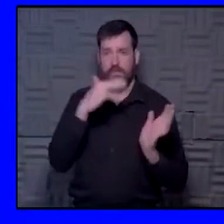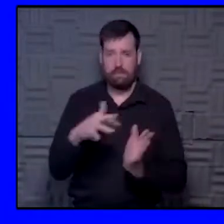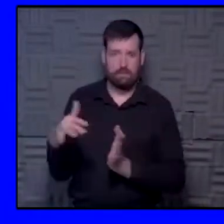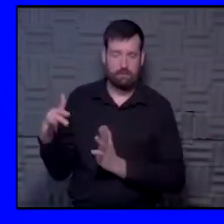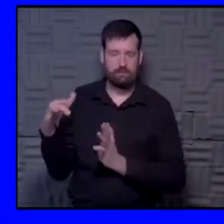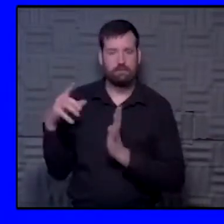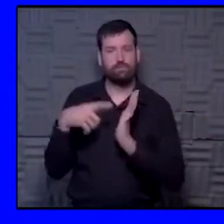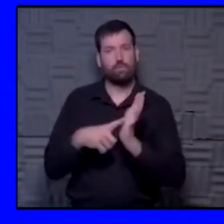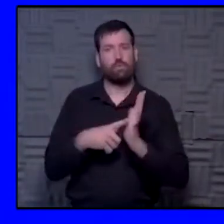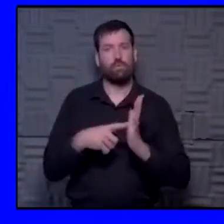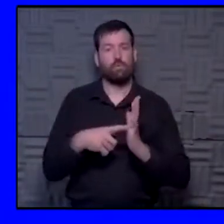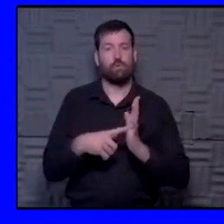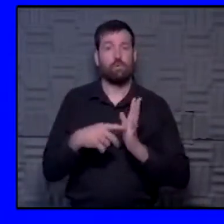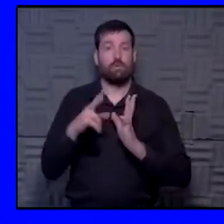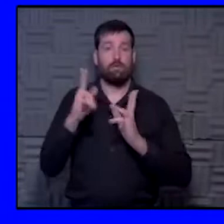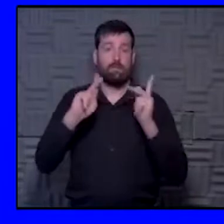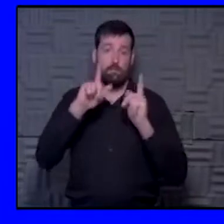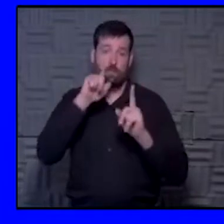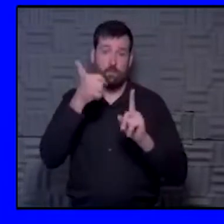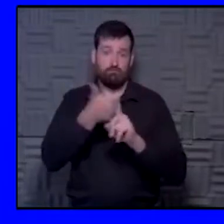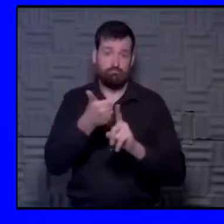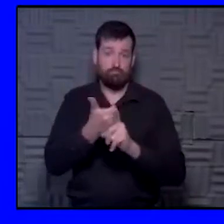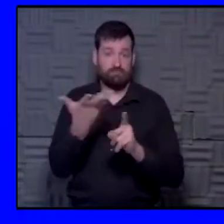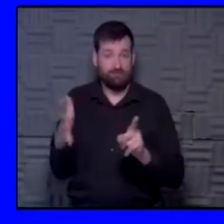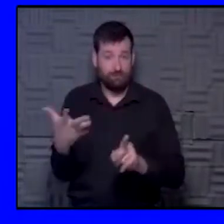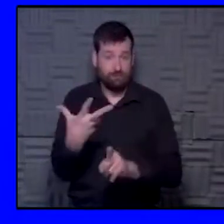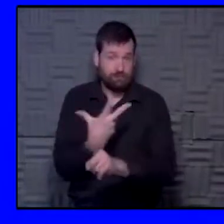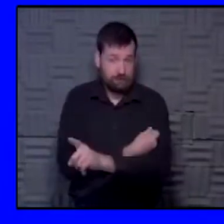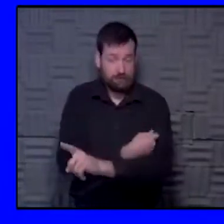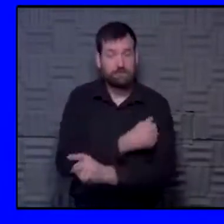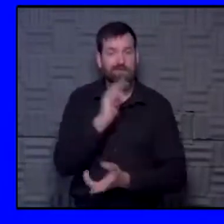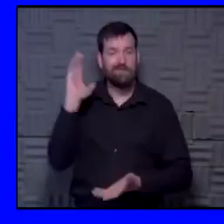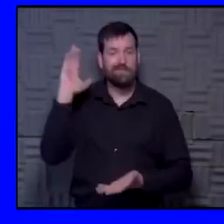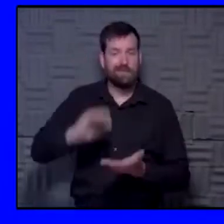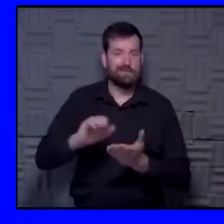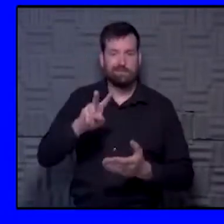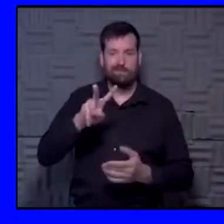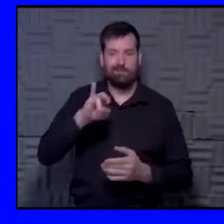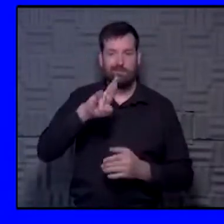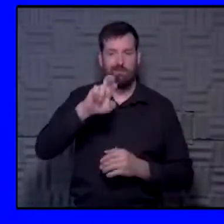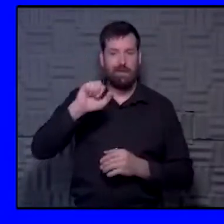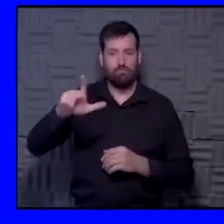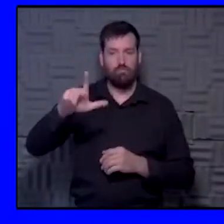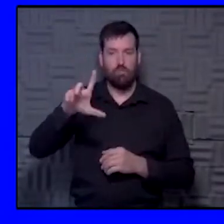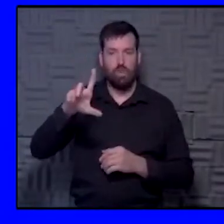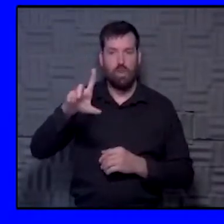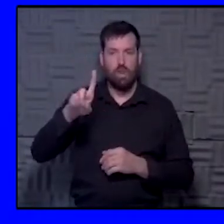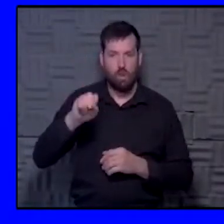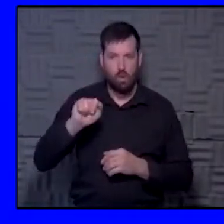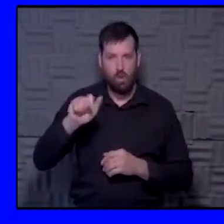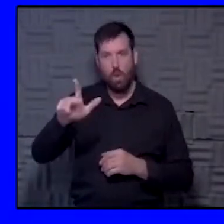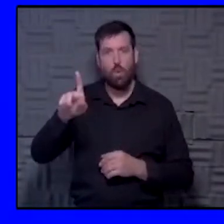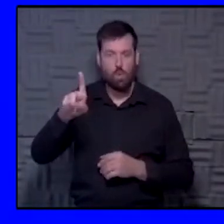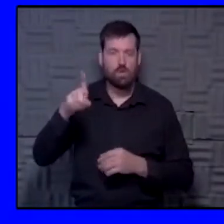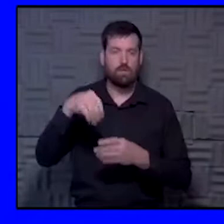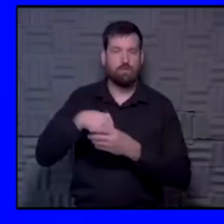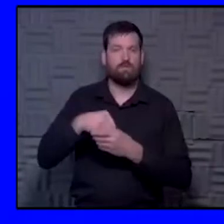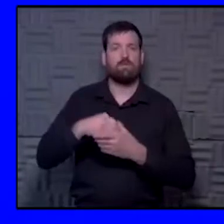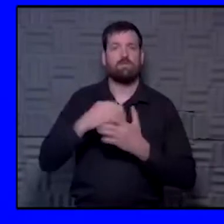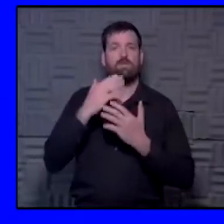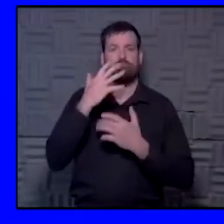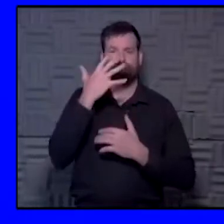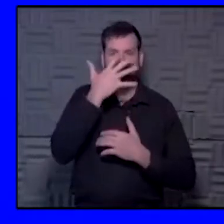showing that people who have gotten vaccinated do have reduced viral loads in their upper respiratory tract. So,